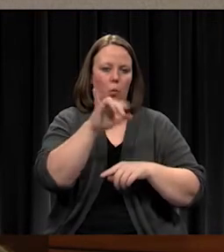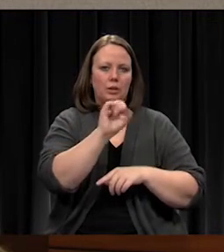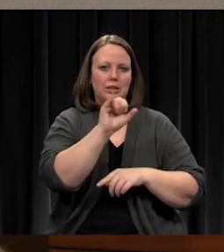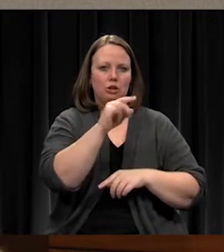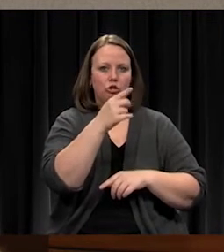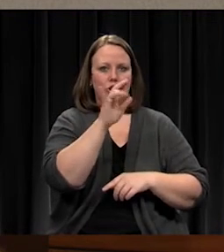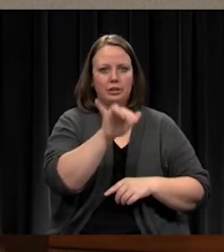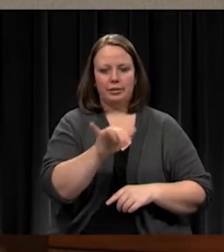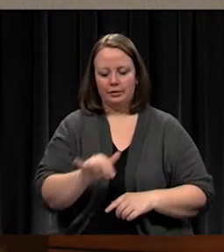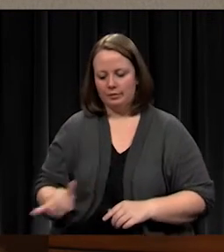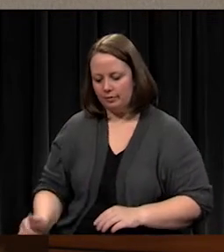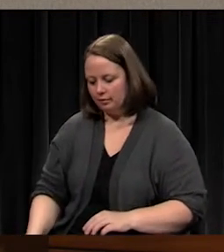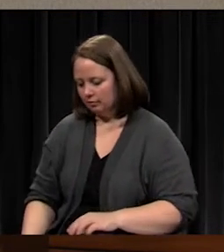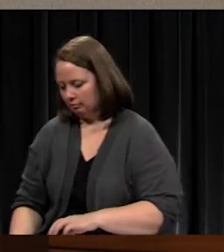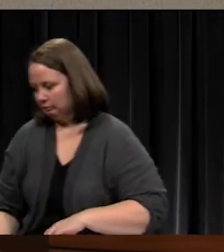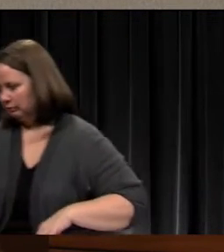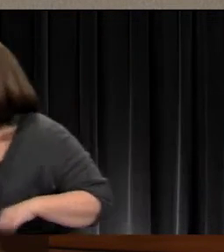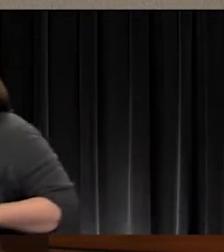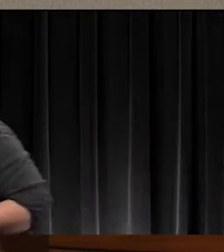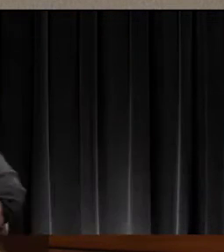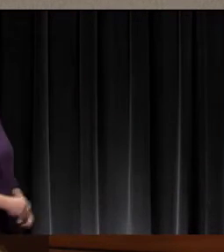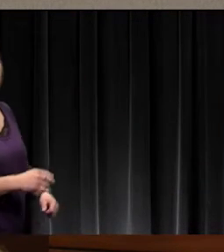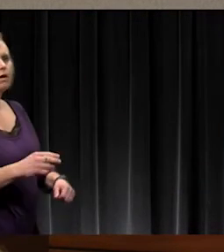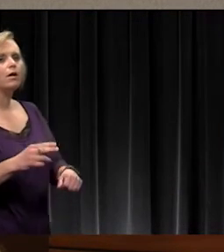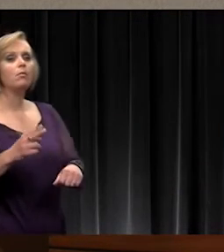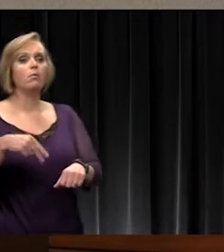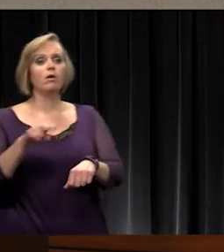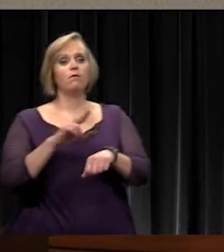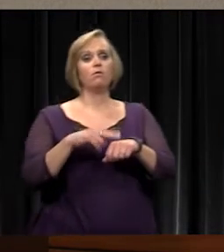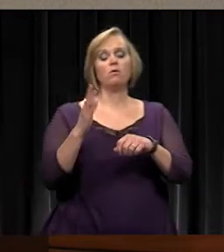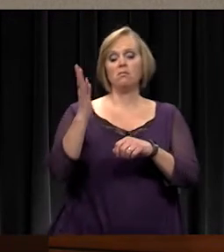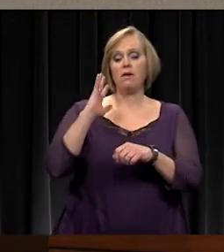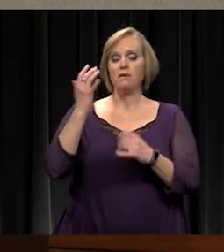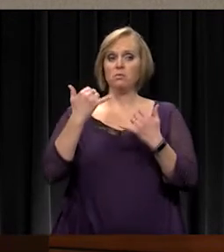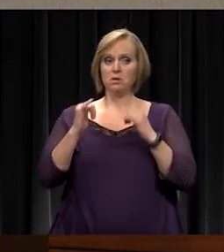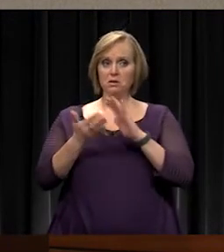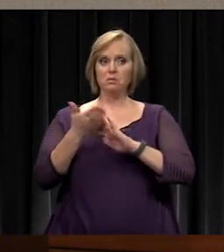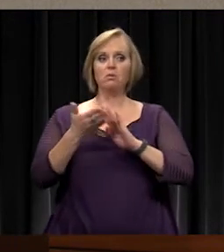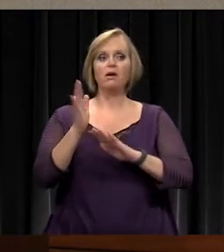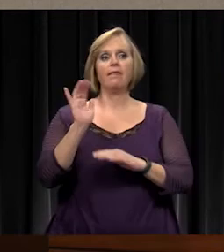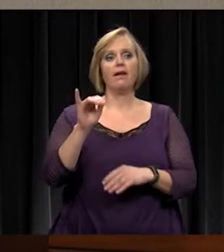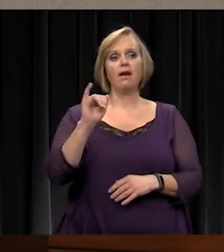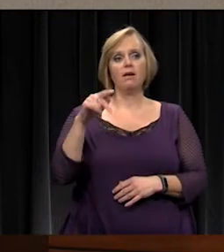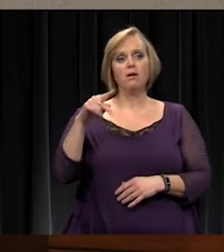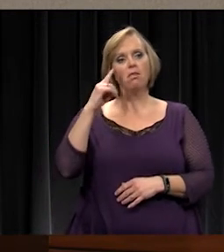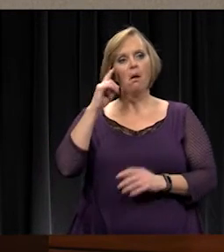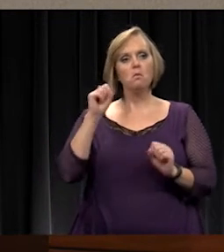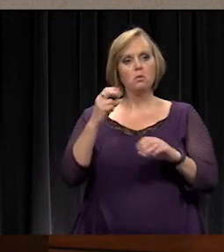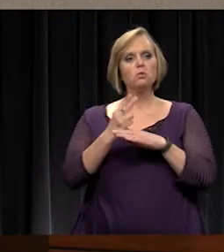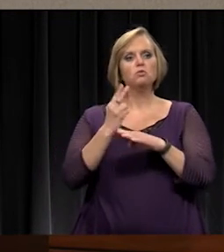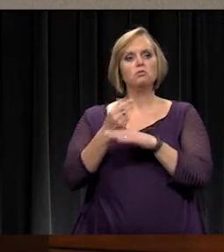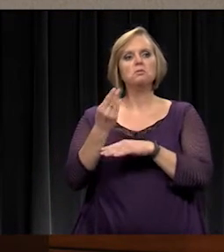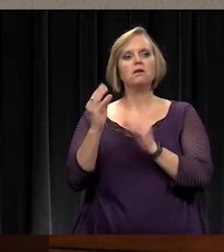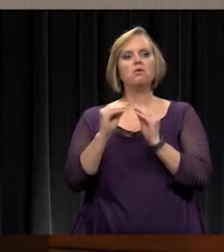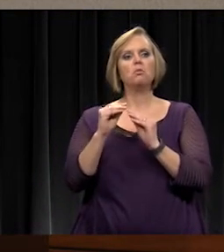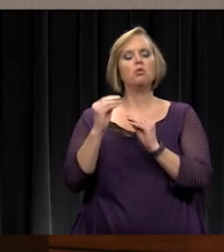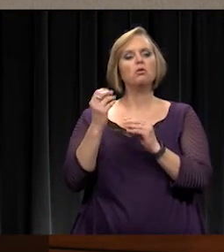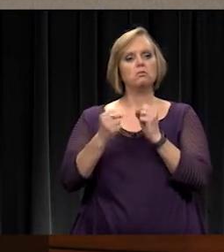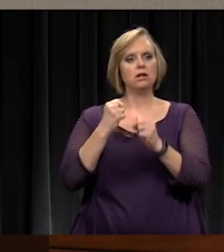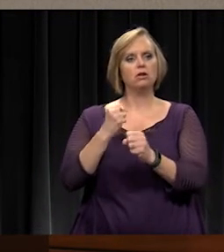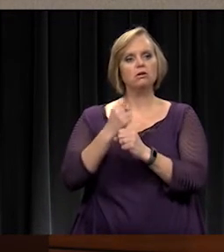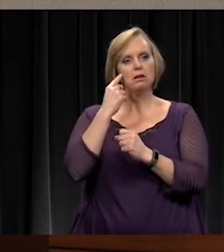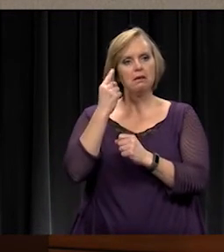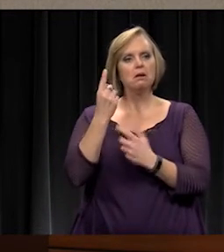looking at Synergy. Of course, at that time, we were still running that IP. Thought we were going to be able to run that for several more years, thinking that we'd get,